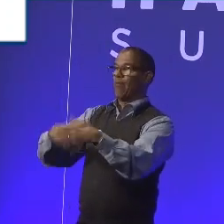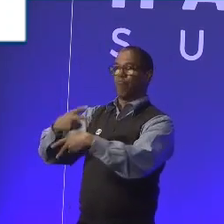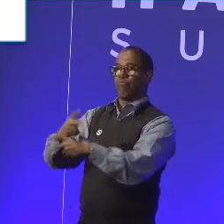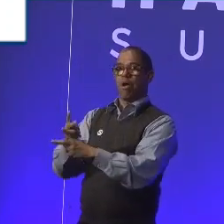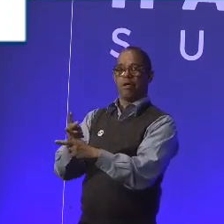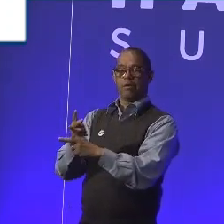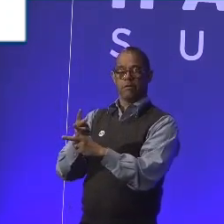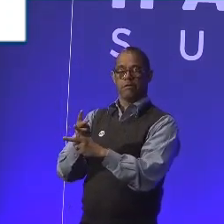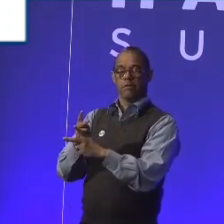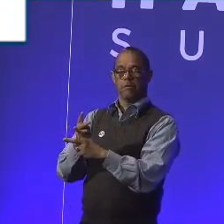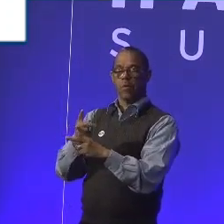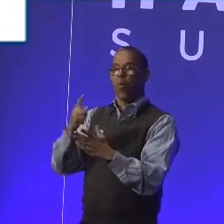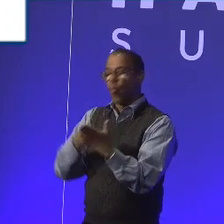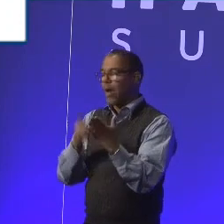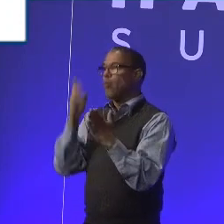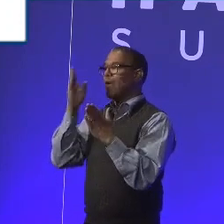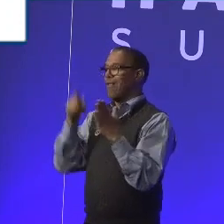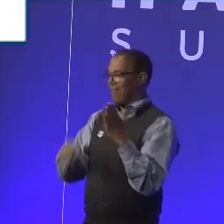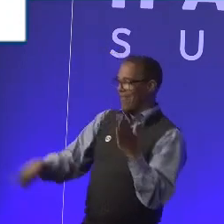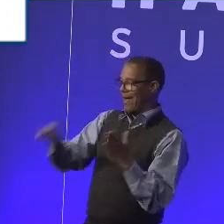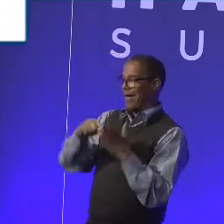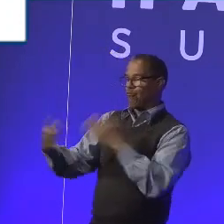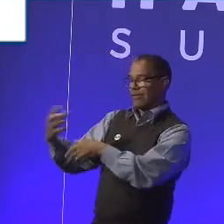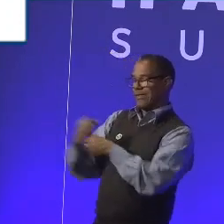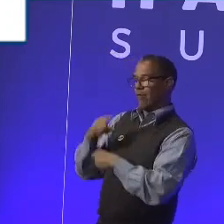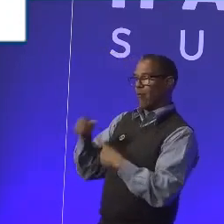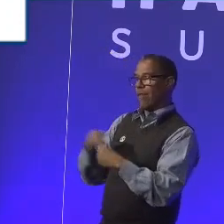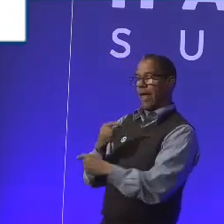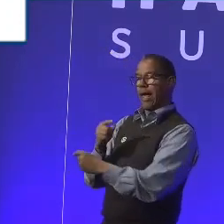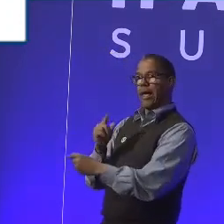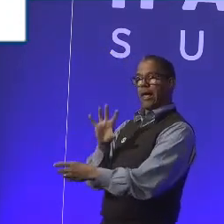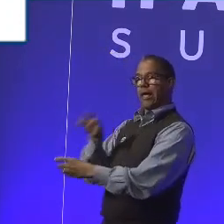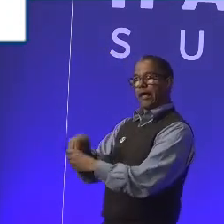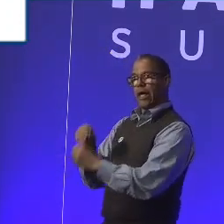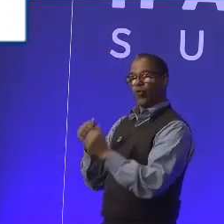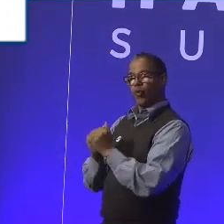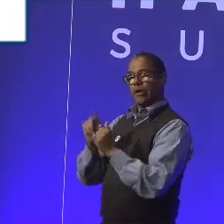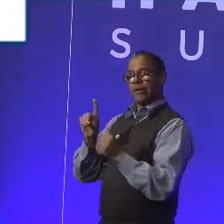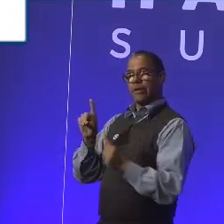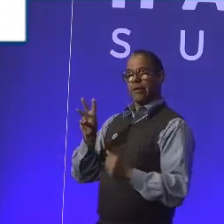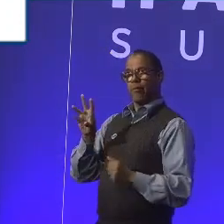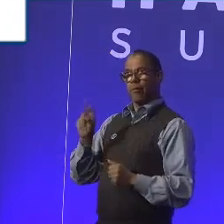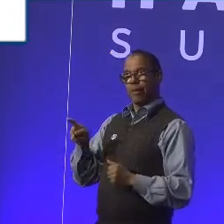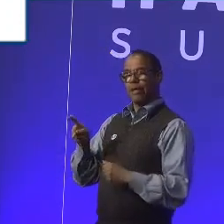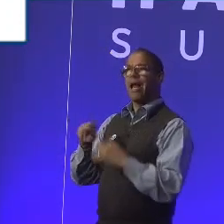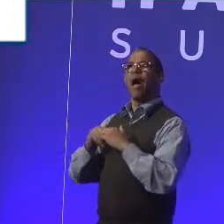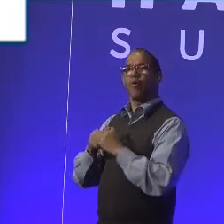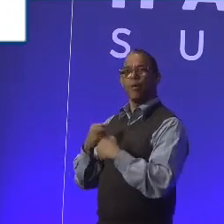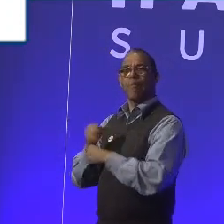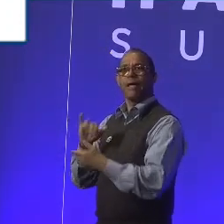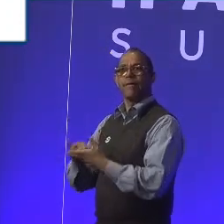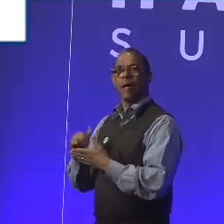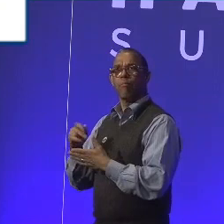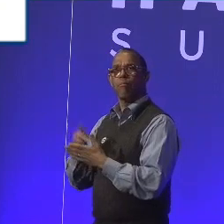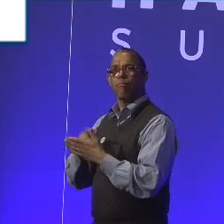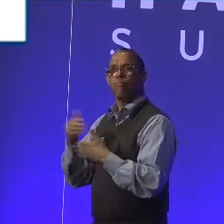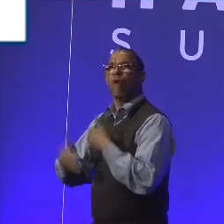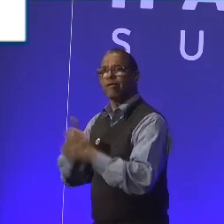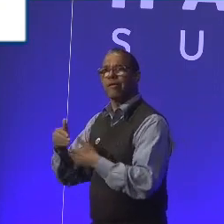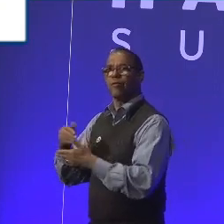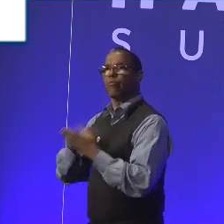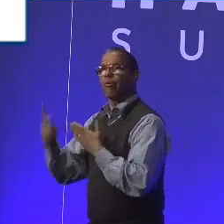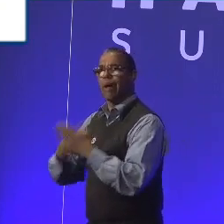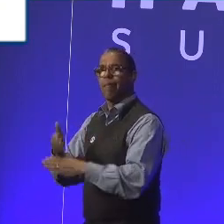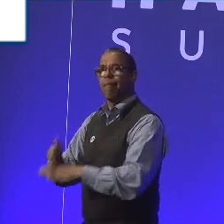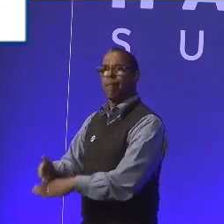the citizens see when they engage with DWP? And how can we start to make that better? And how can we be ambitious about it? Okay,